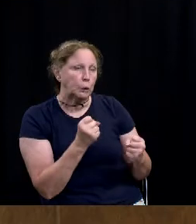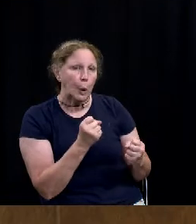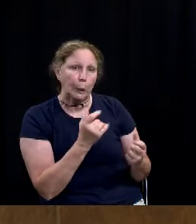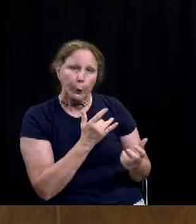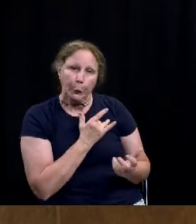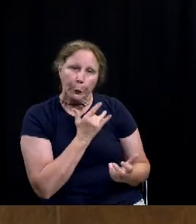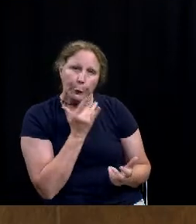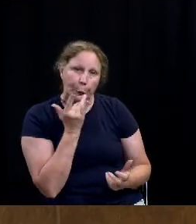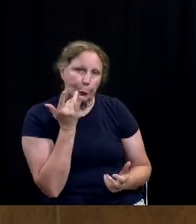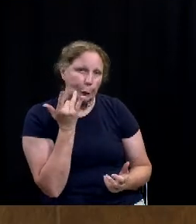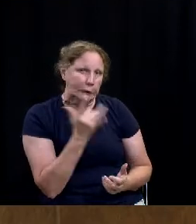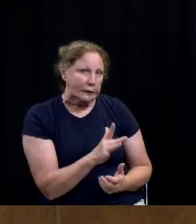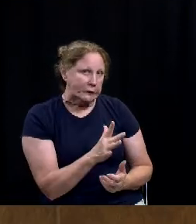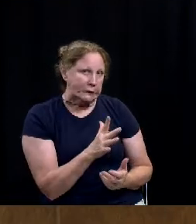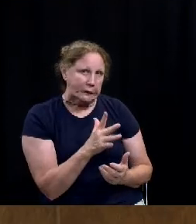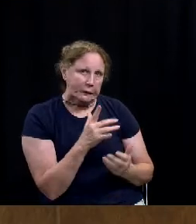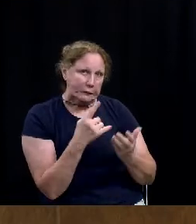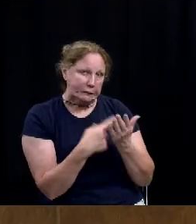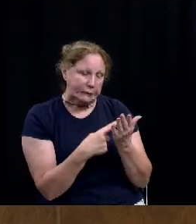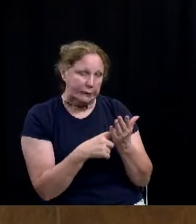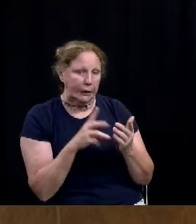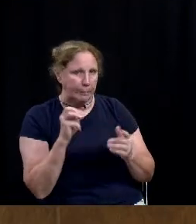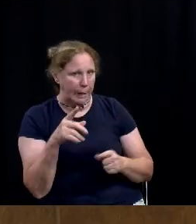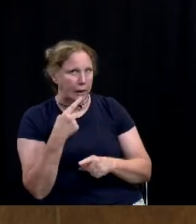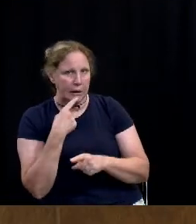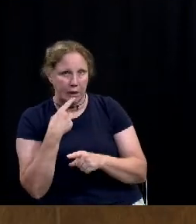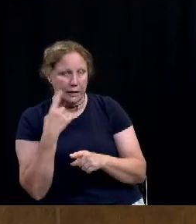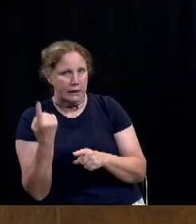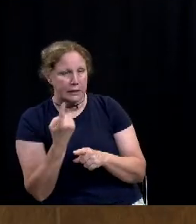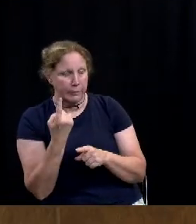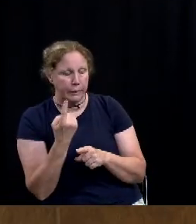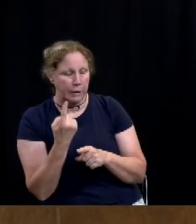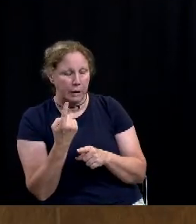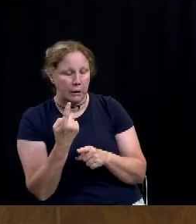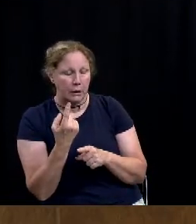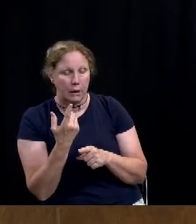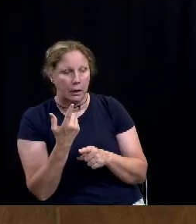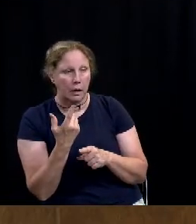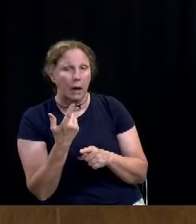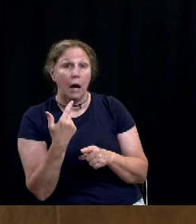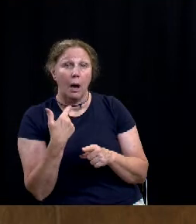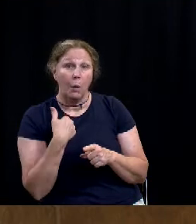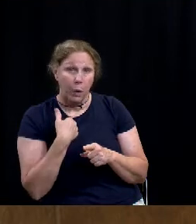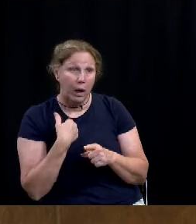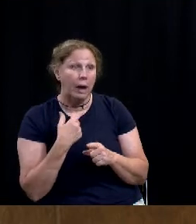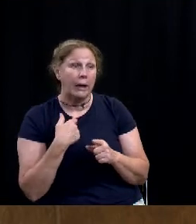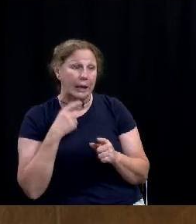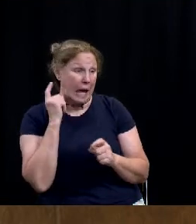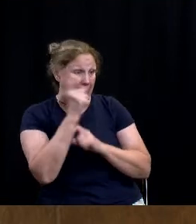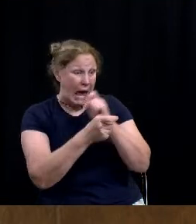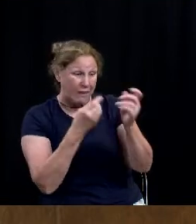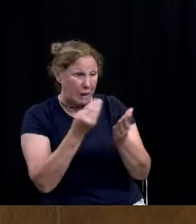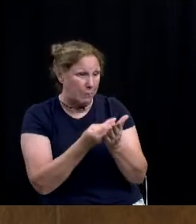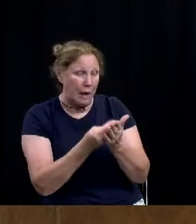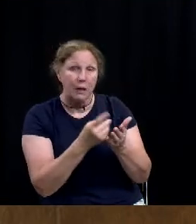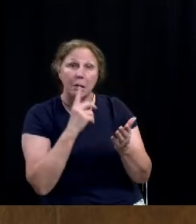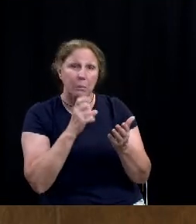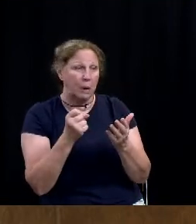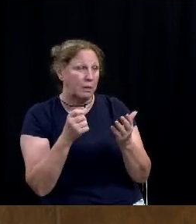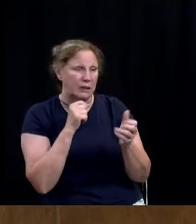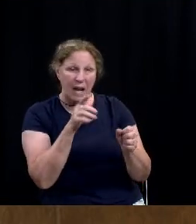you know as mayor Deaver mentioned you know this is something we cannot allocate enough resources to cover such a topic